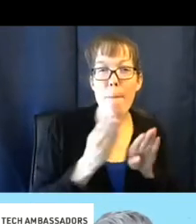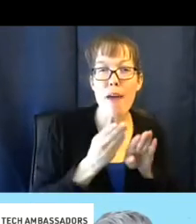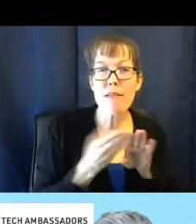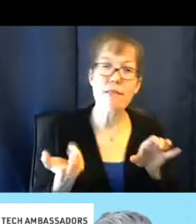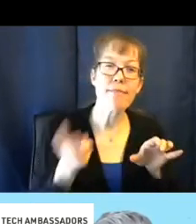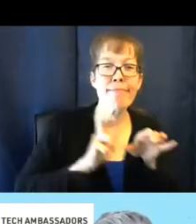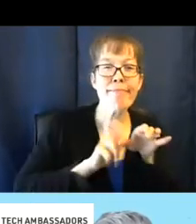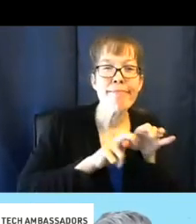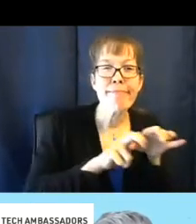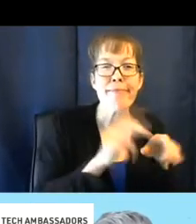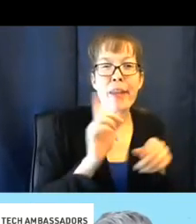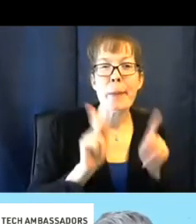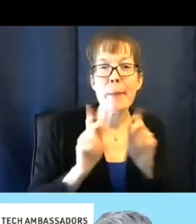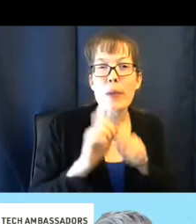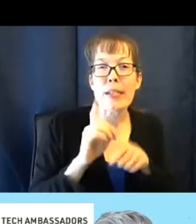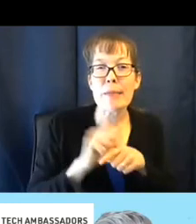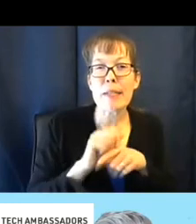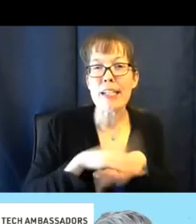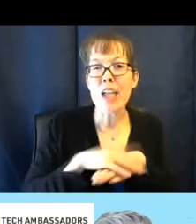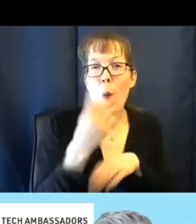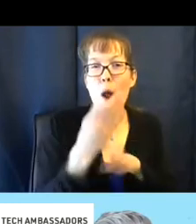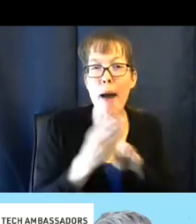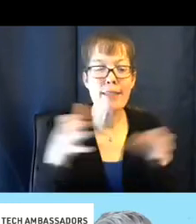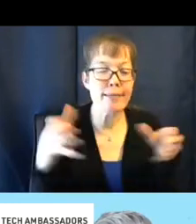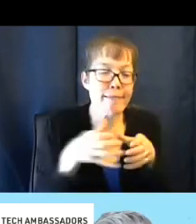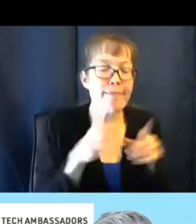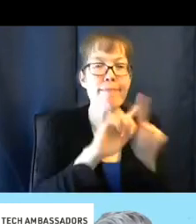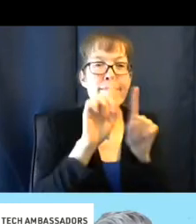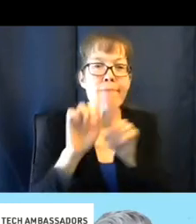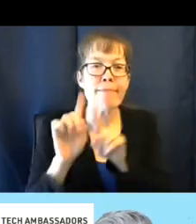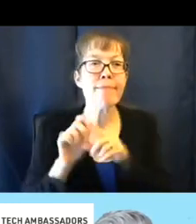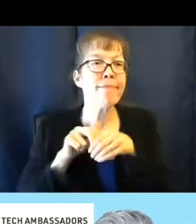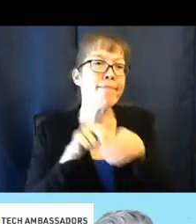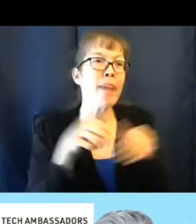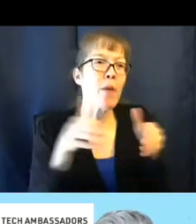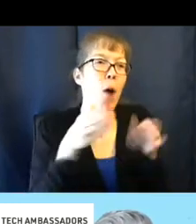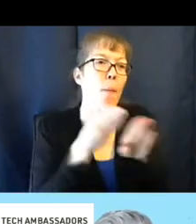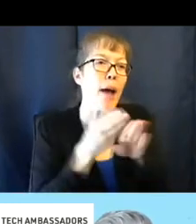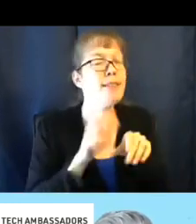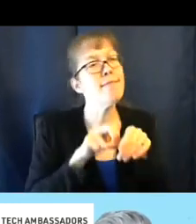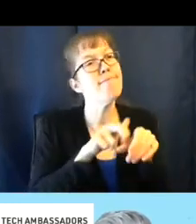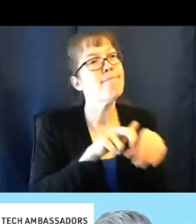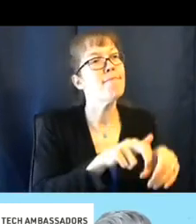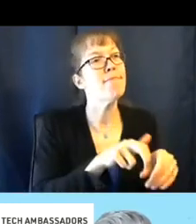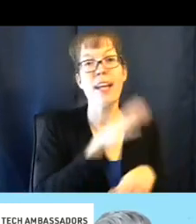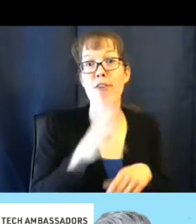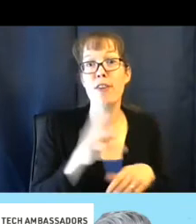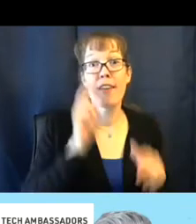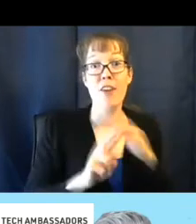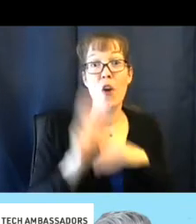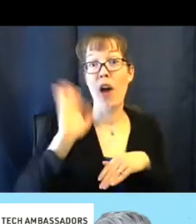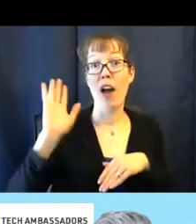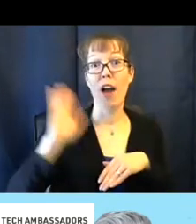your friends and people with all different kinds of disabilities riding on this bus. And you never know what you're going to